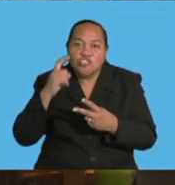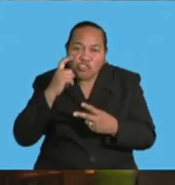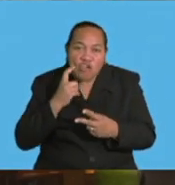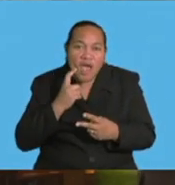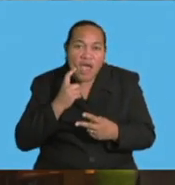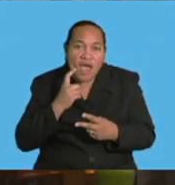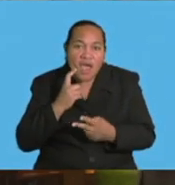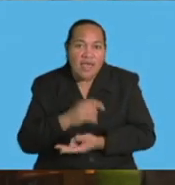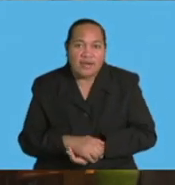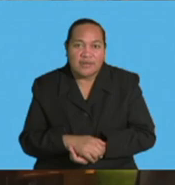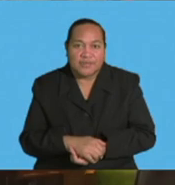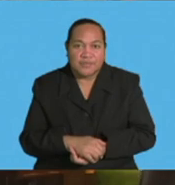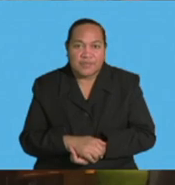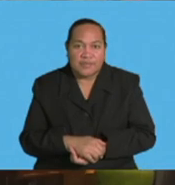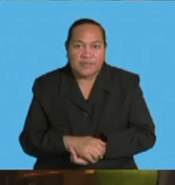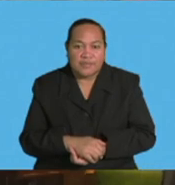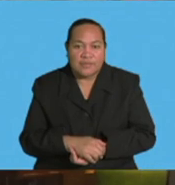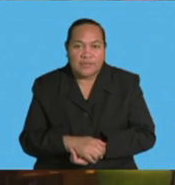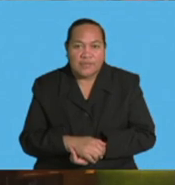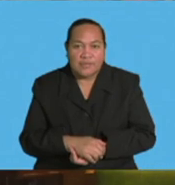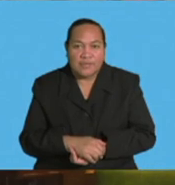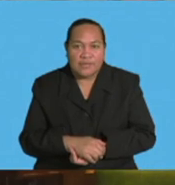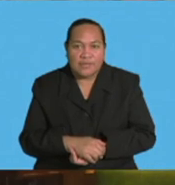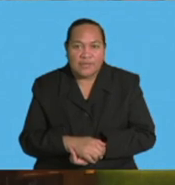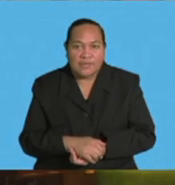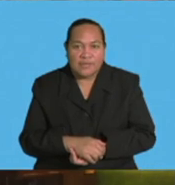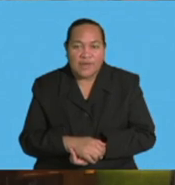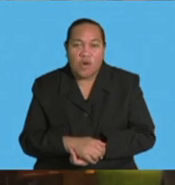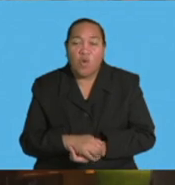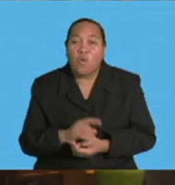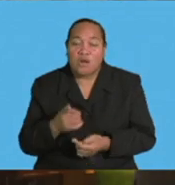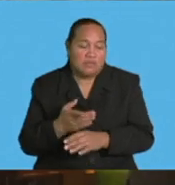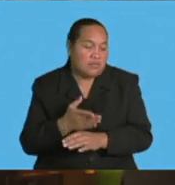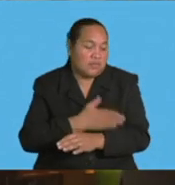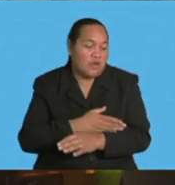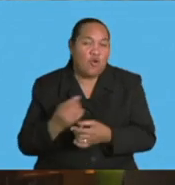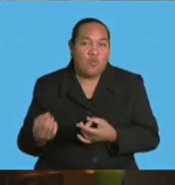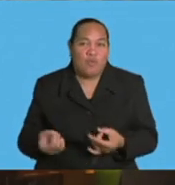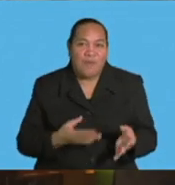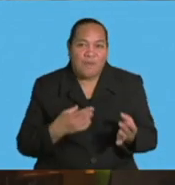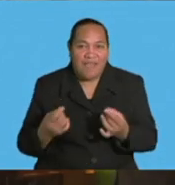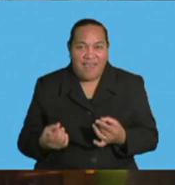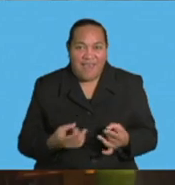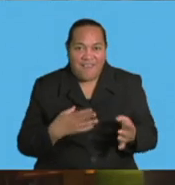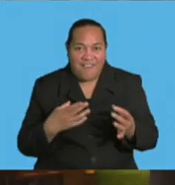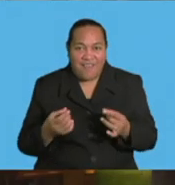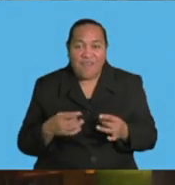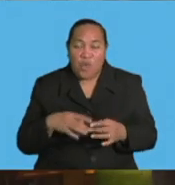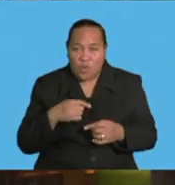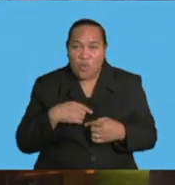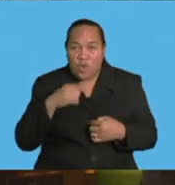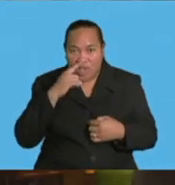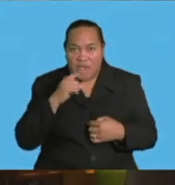prepare ourselves and can be a template